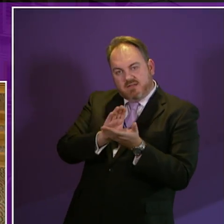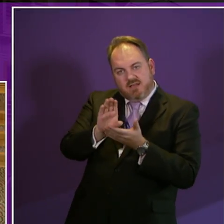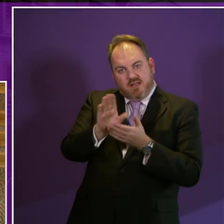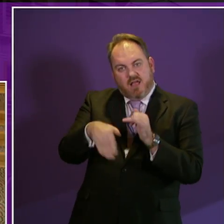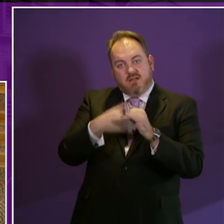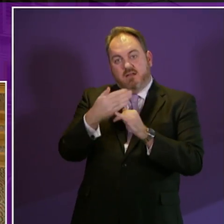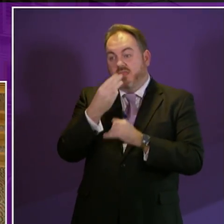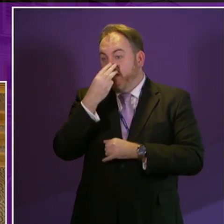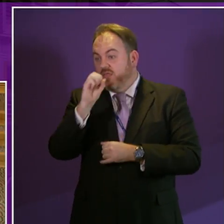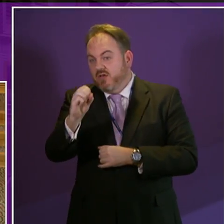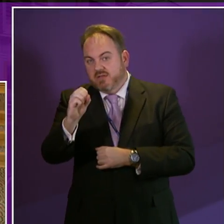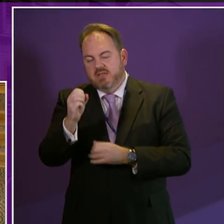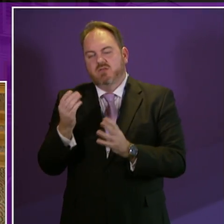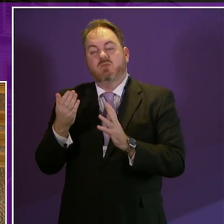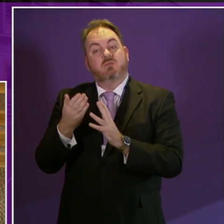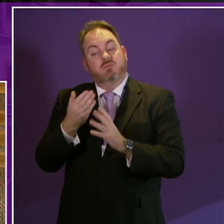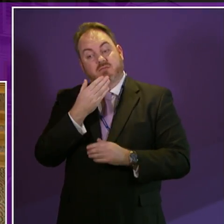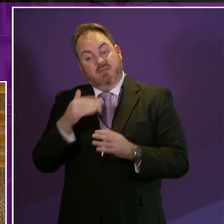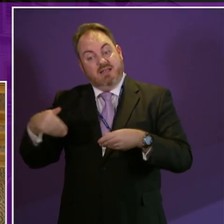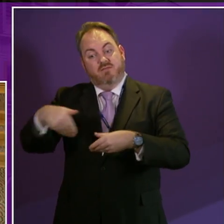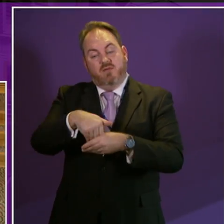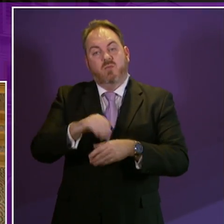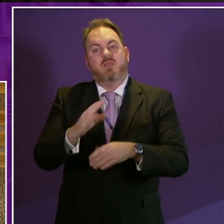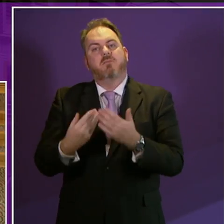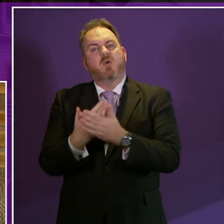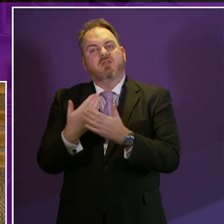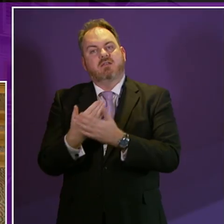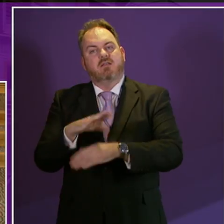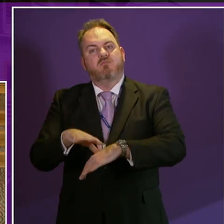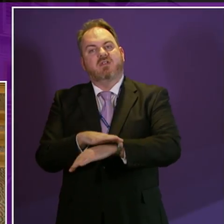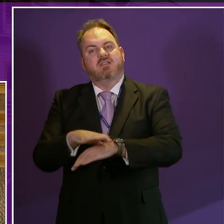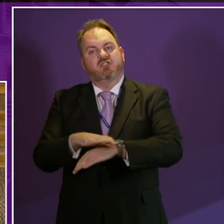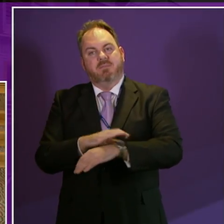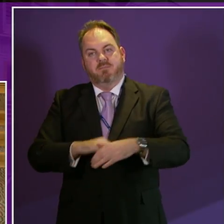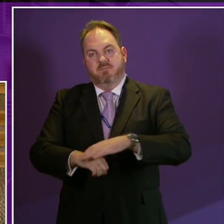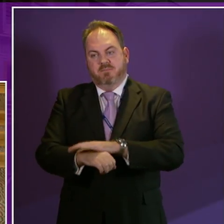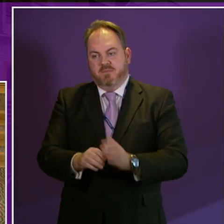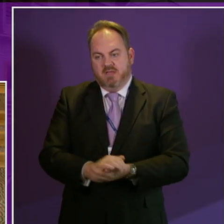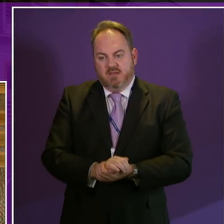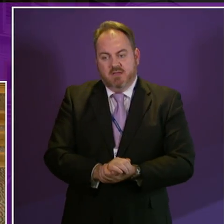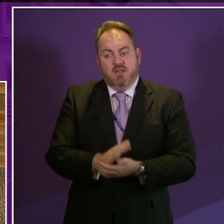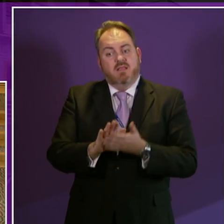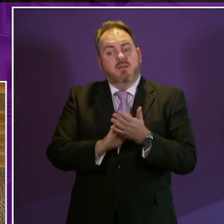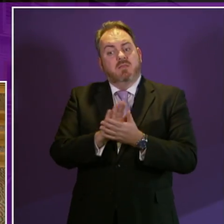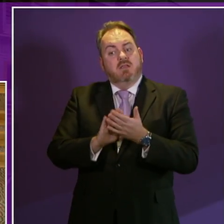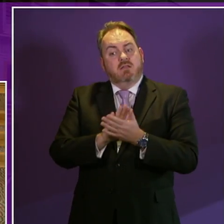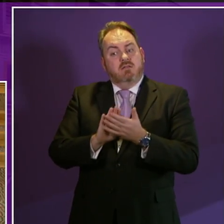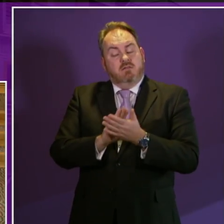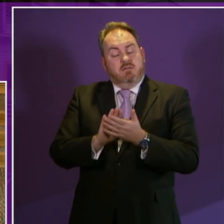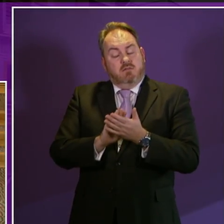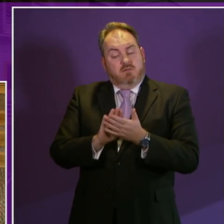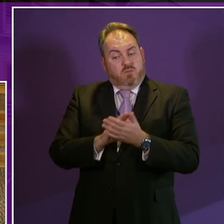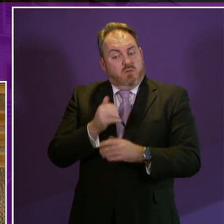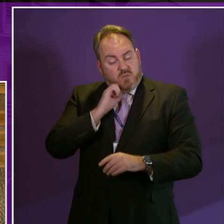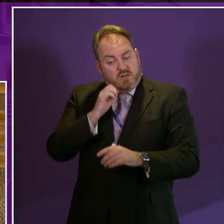age of 30. To help employers see the employee's potential and not the barrier, we will actively promote